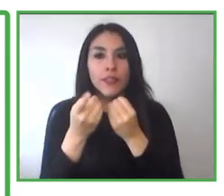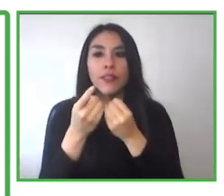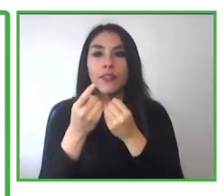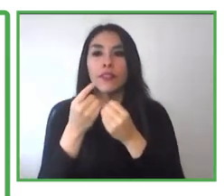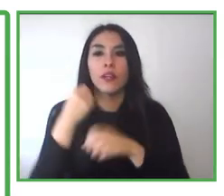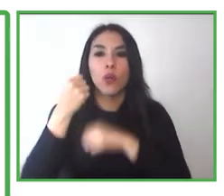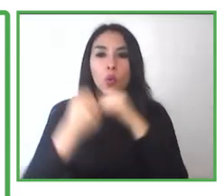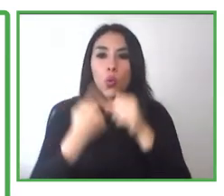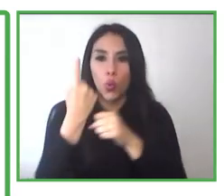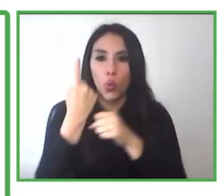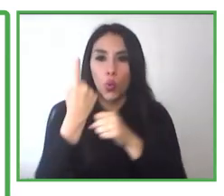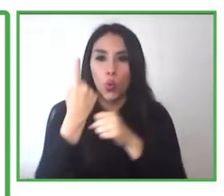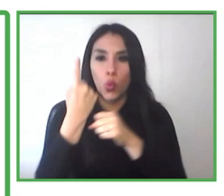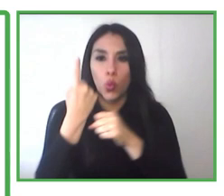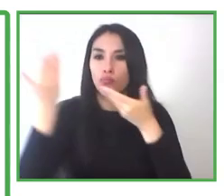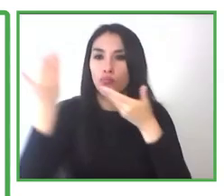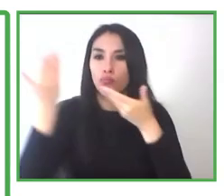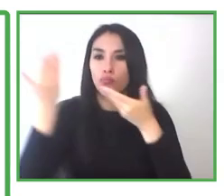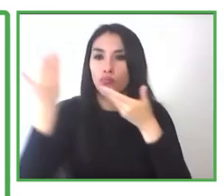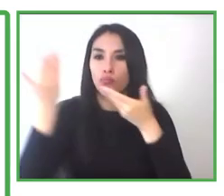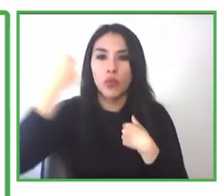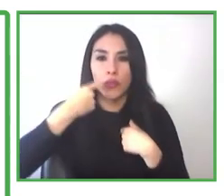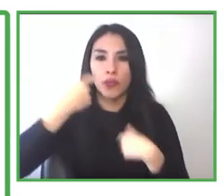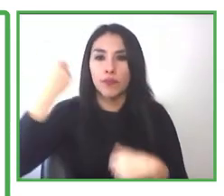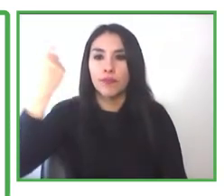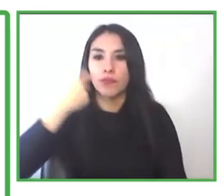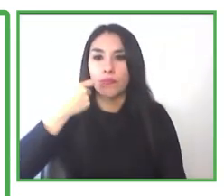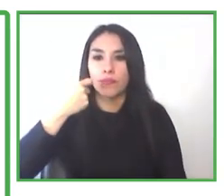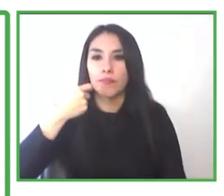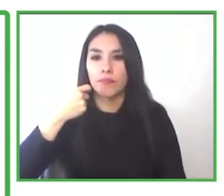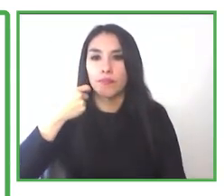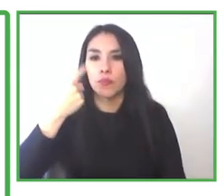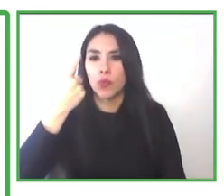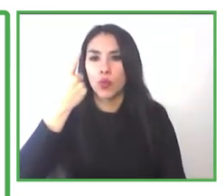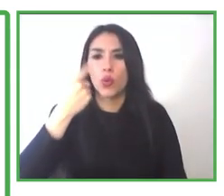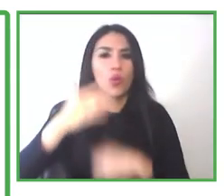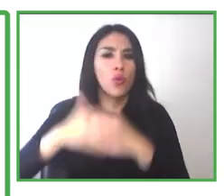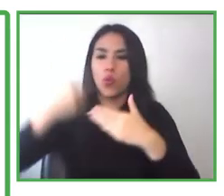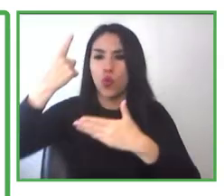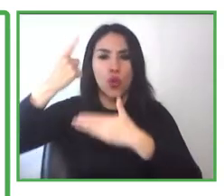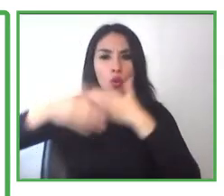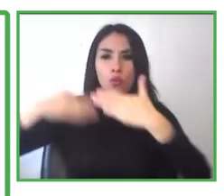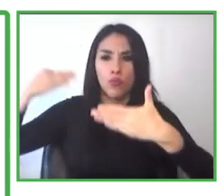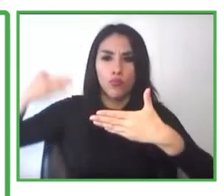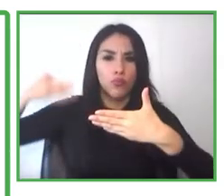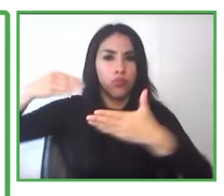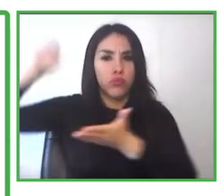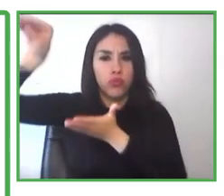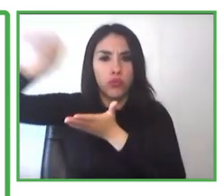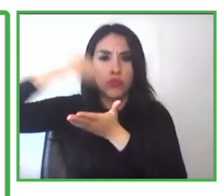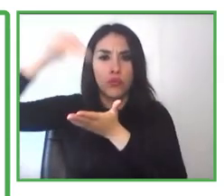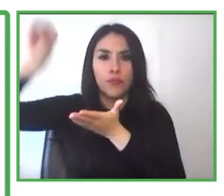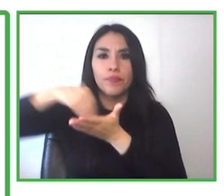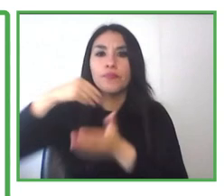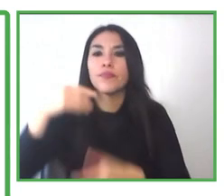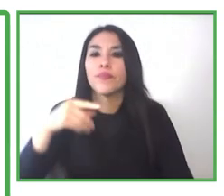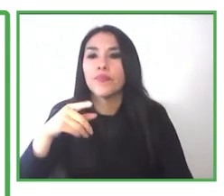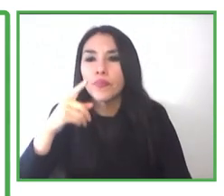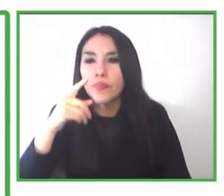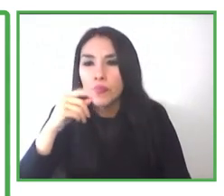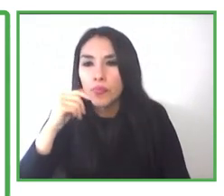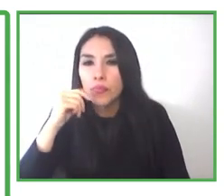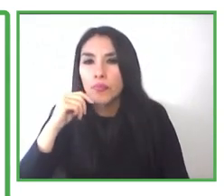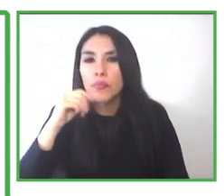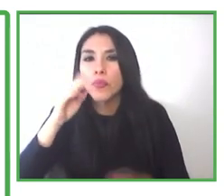And they, they have an agreement to be able to, to cover mostly staff costs for the